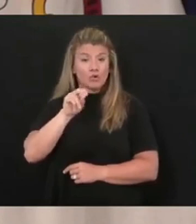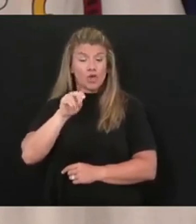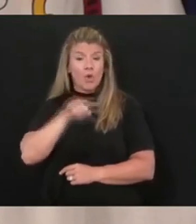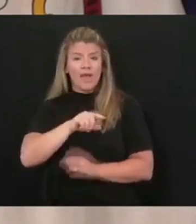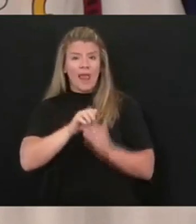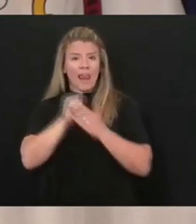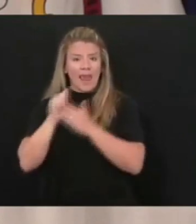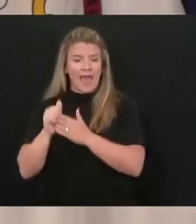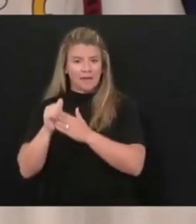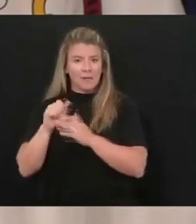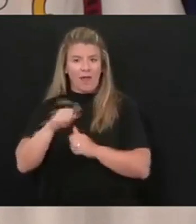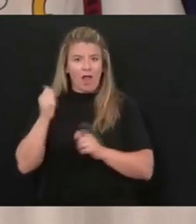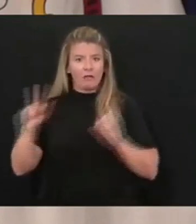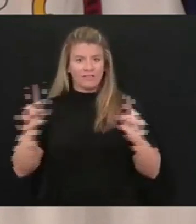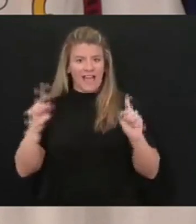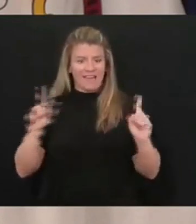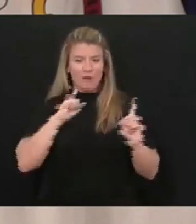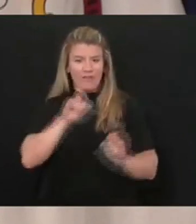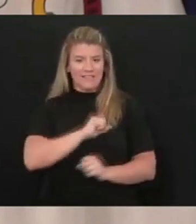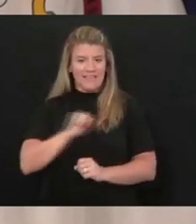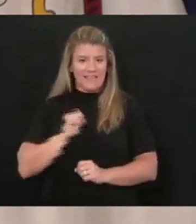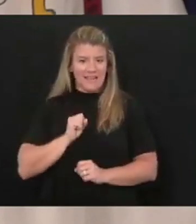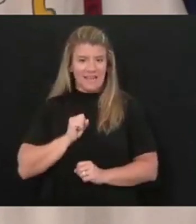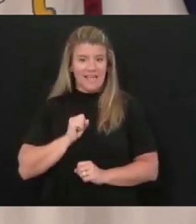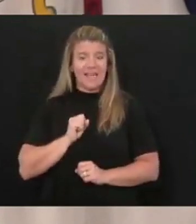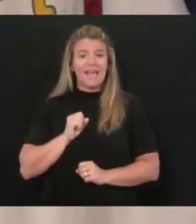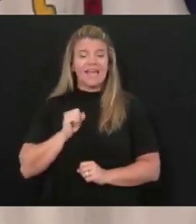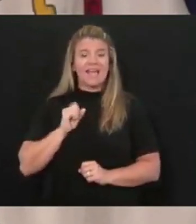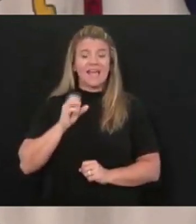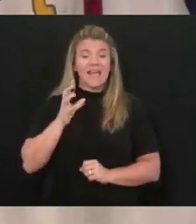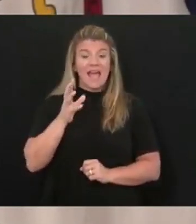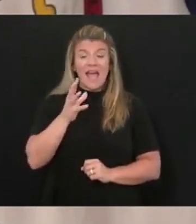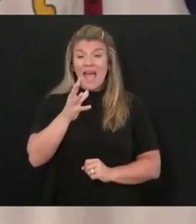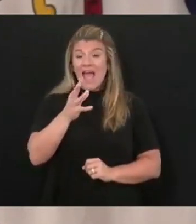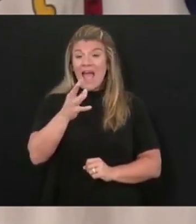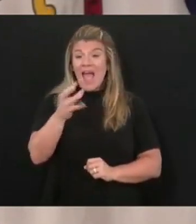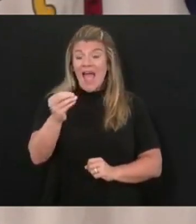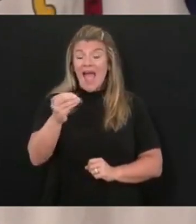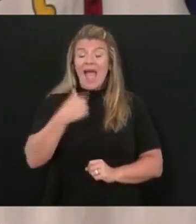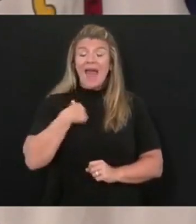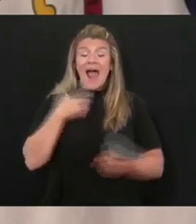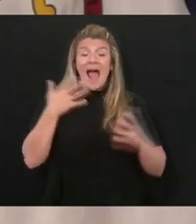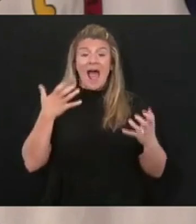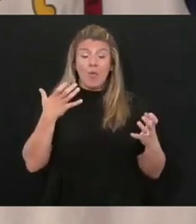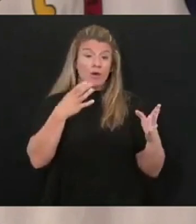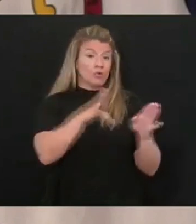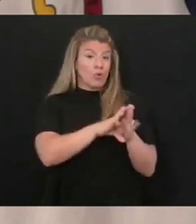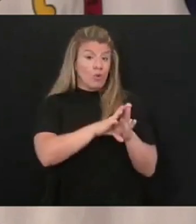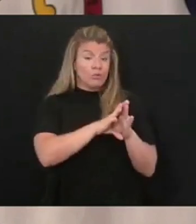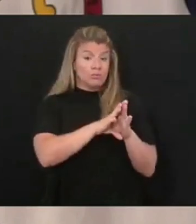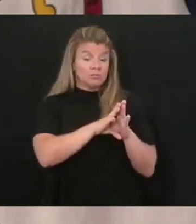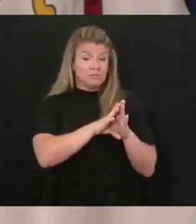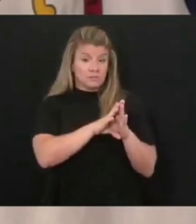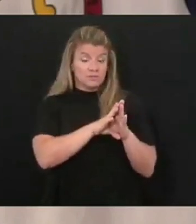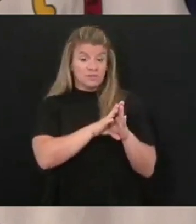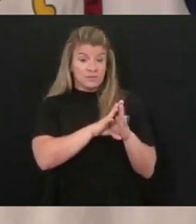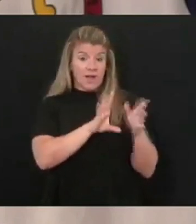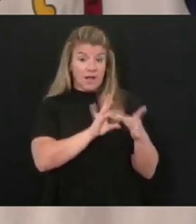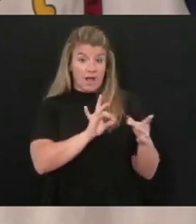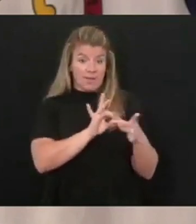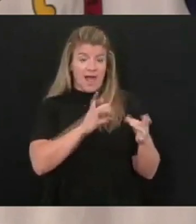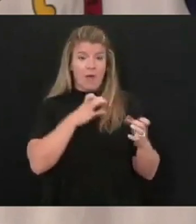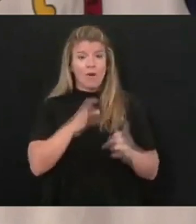other side of the islands in the Senate. And and and and I want to end by just saying this. So a special